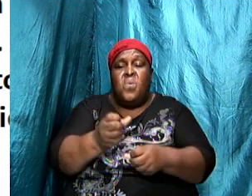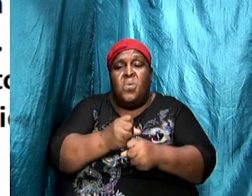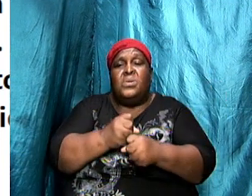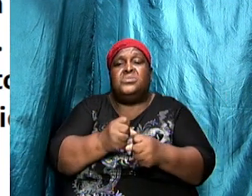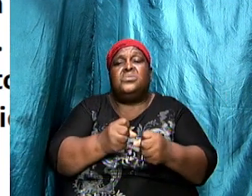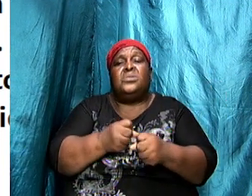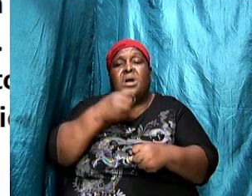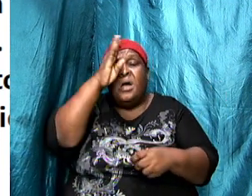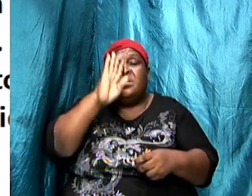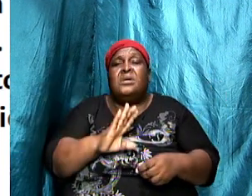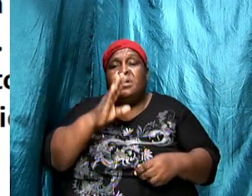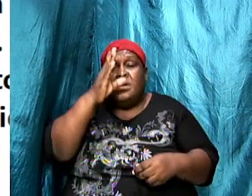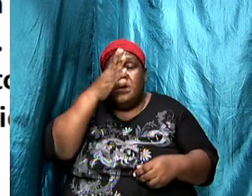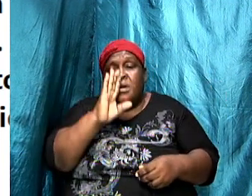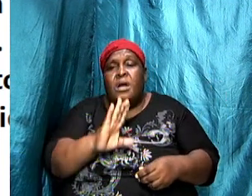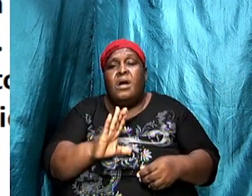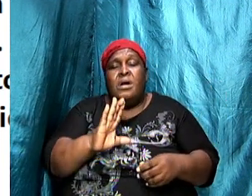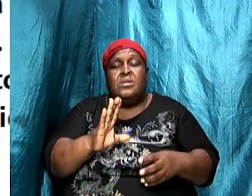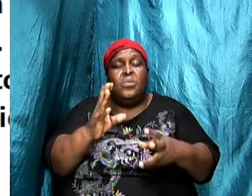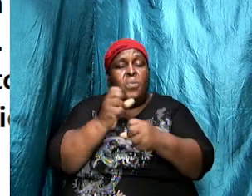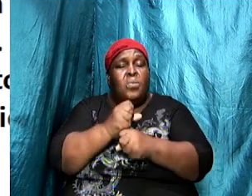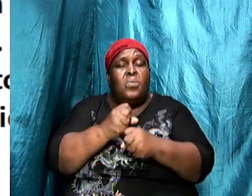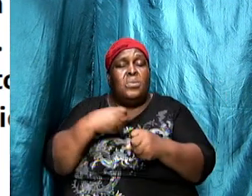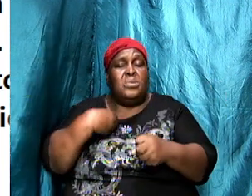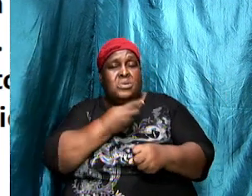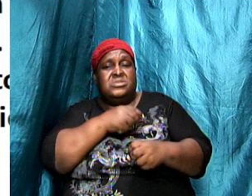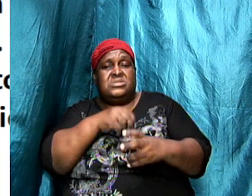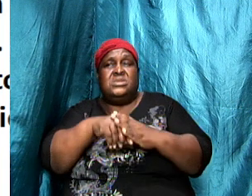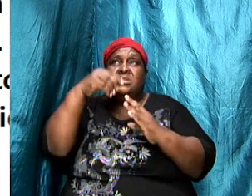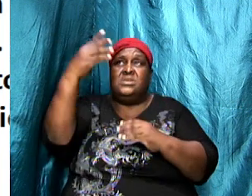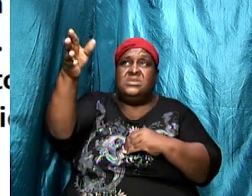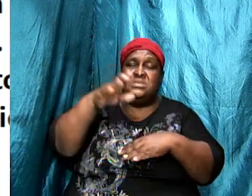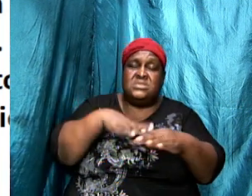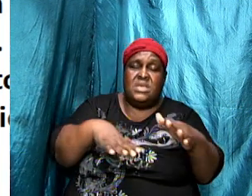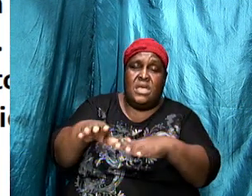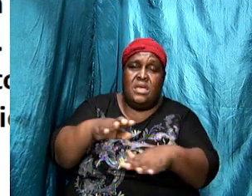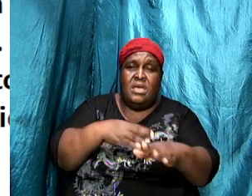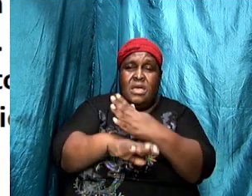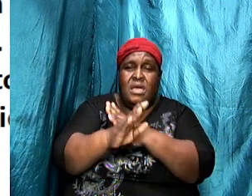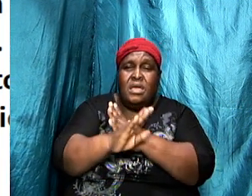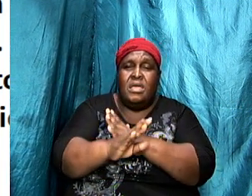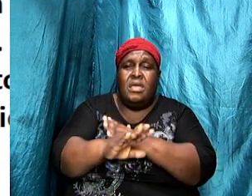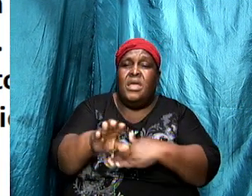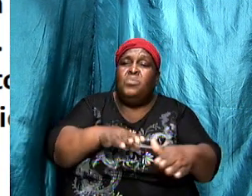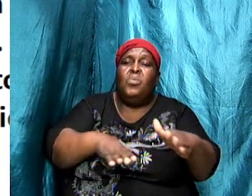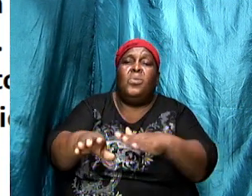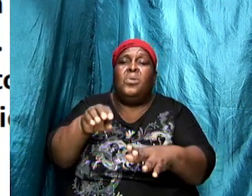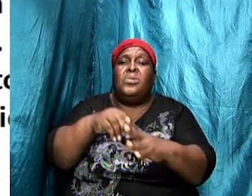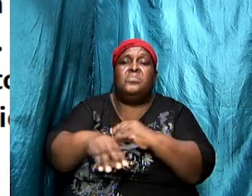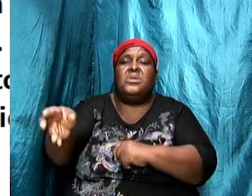holds us in his hands and he walks up and down in the midst of the church